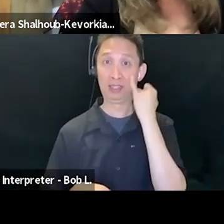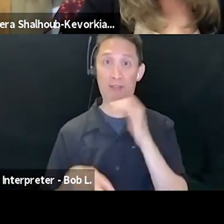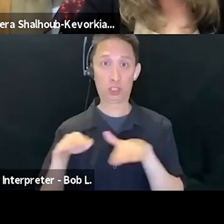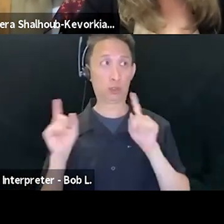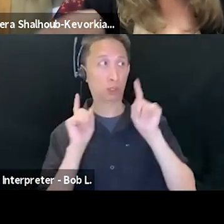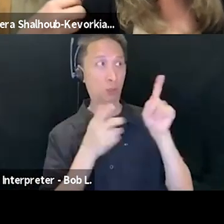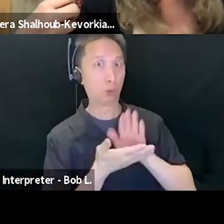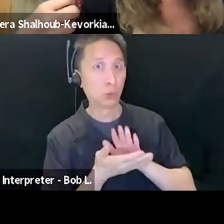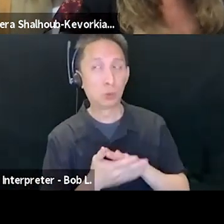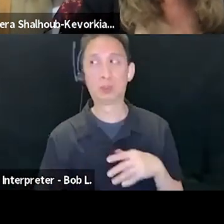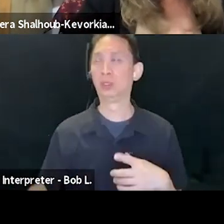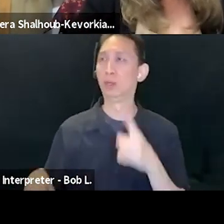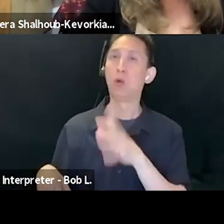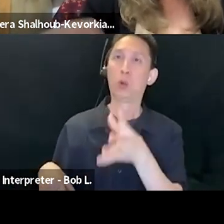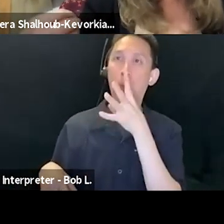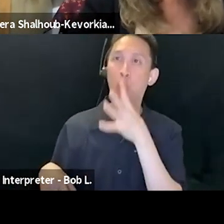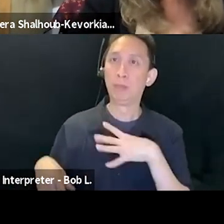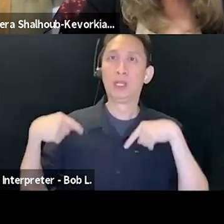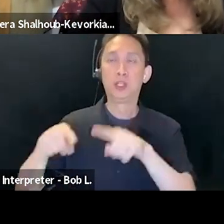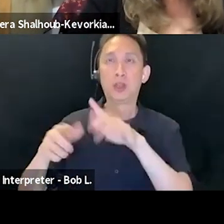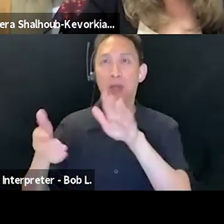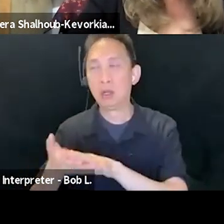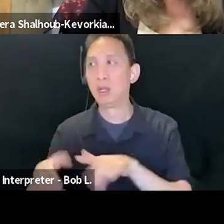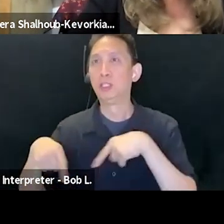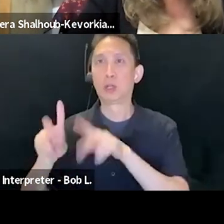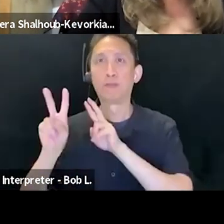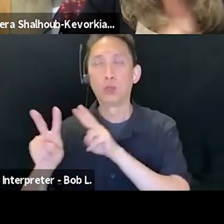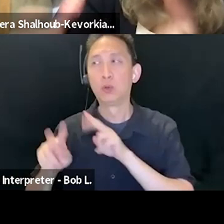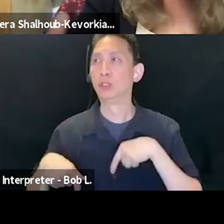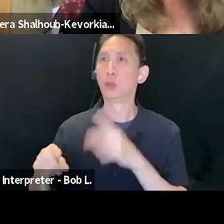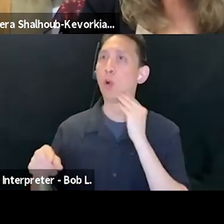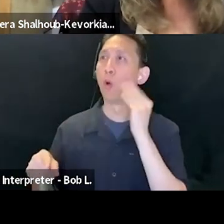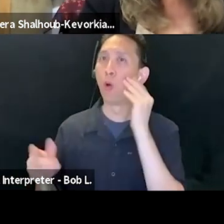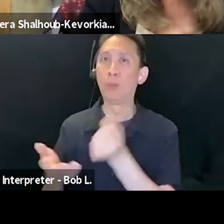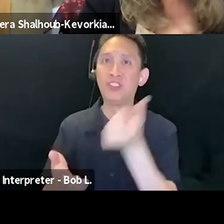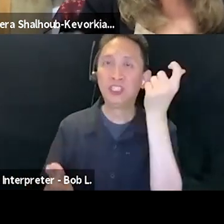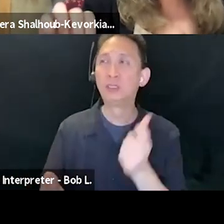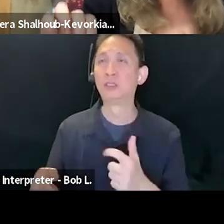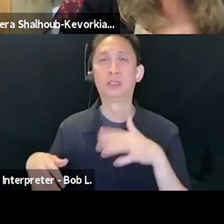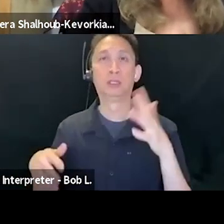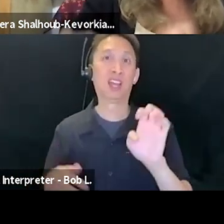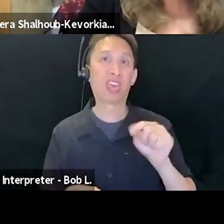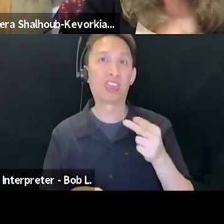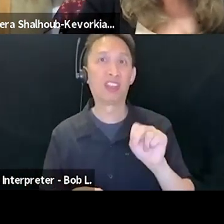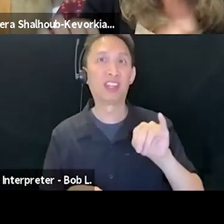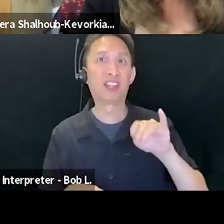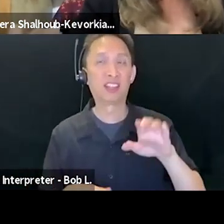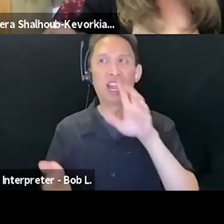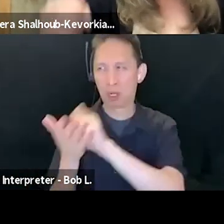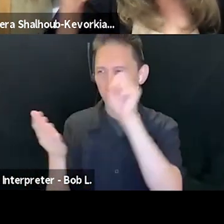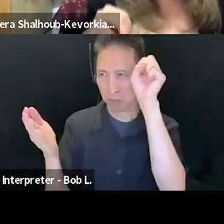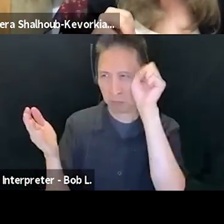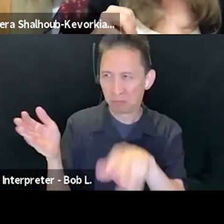birth for women, during funerals, through home evictions and demolitions to ethnically cleanse. The judaized spaces